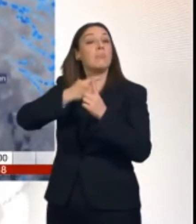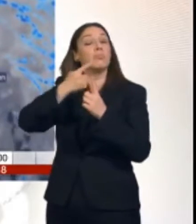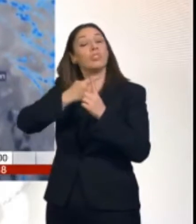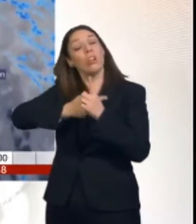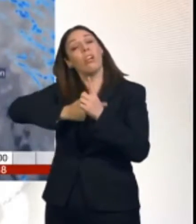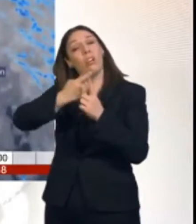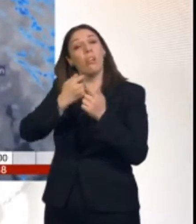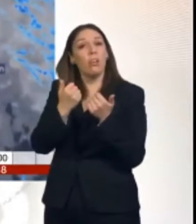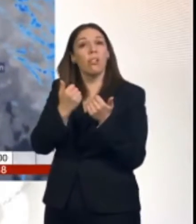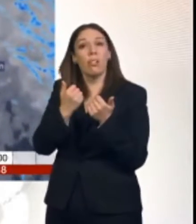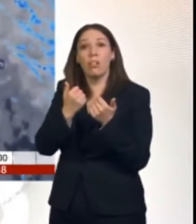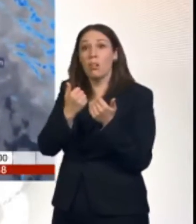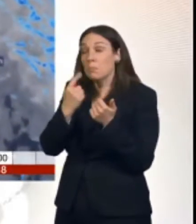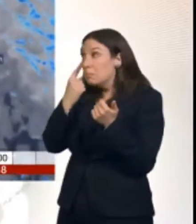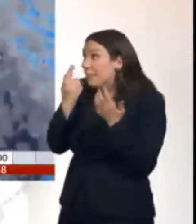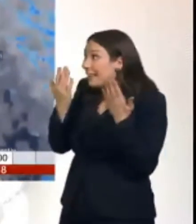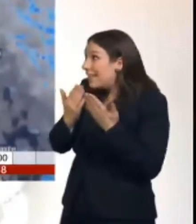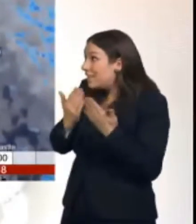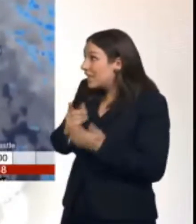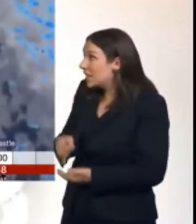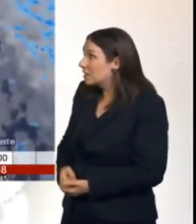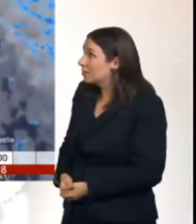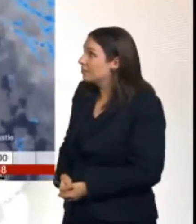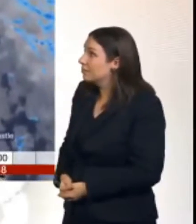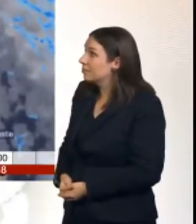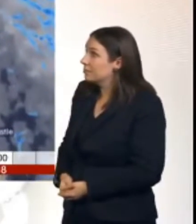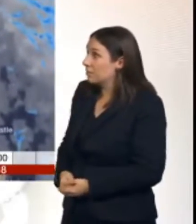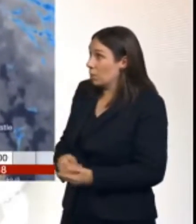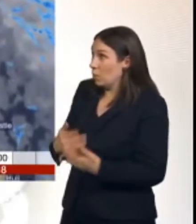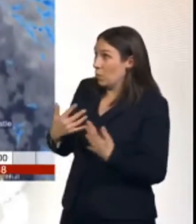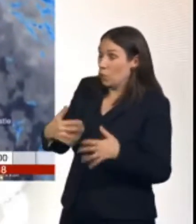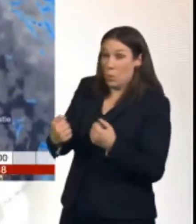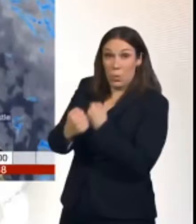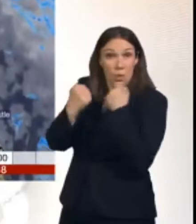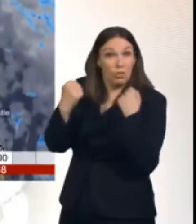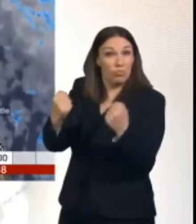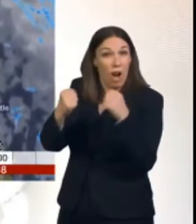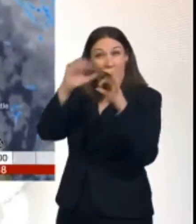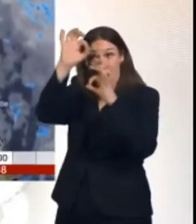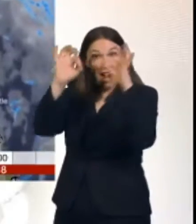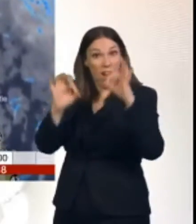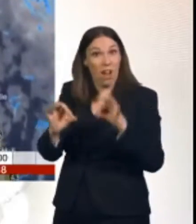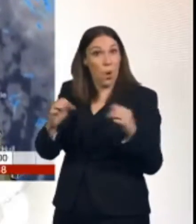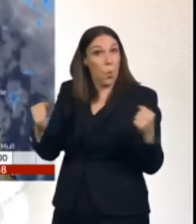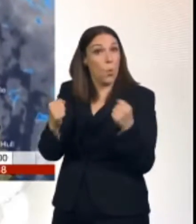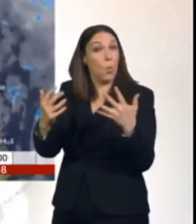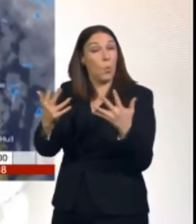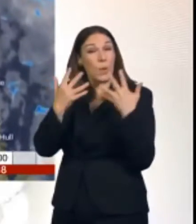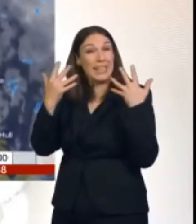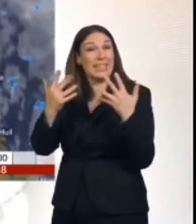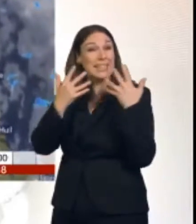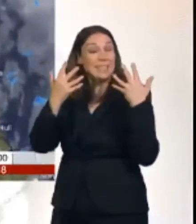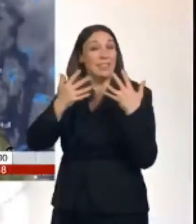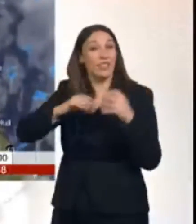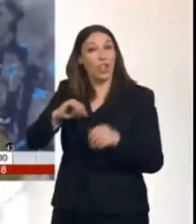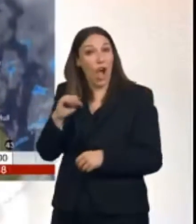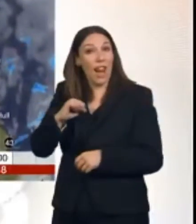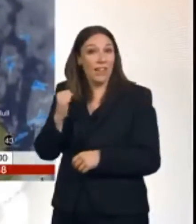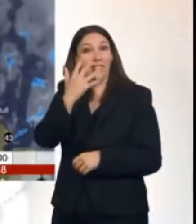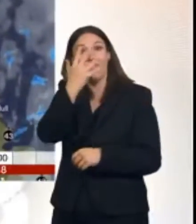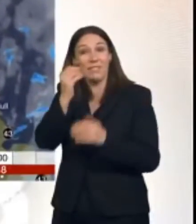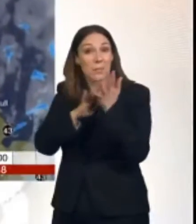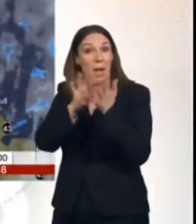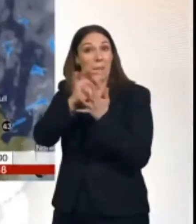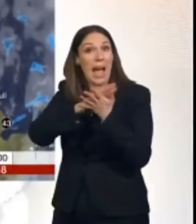into the evening. This is how the evening commute looks like. You could see winds 50, 60, maybe 70 miles an hour across the north and west of Scotland. Persistent rain on the southern